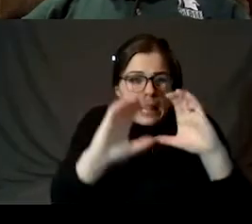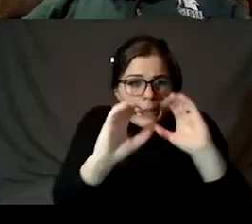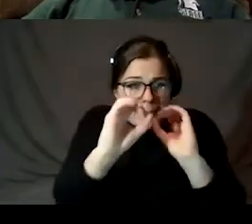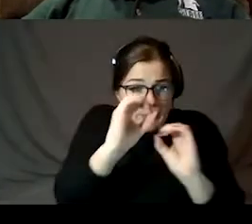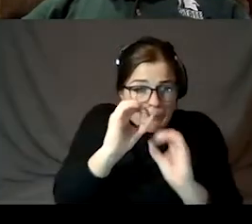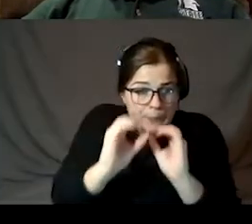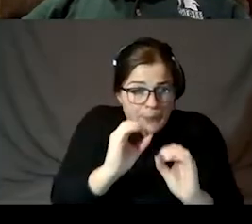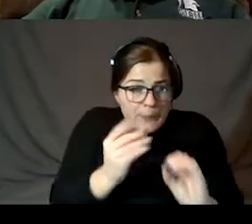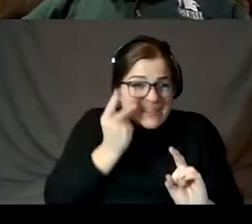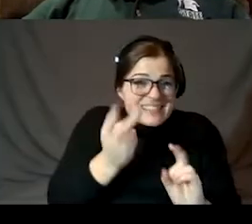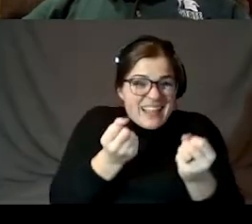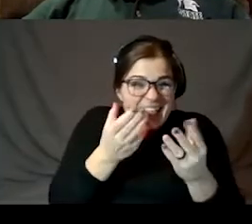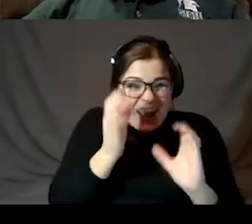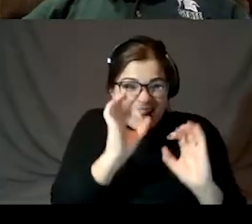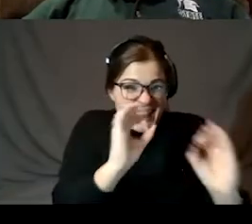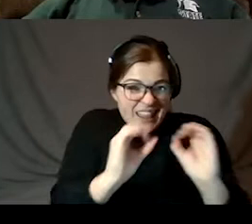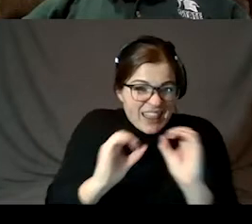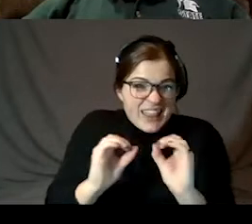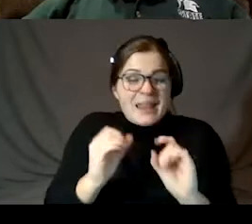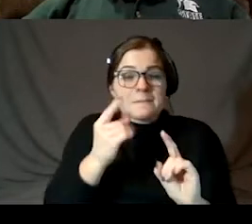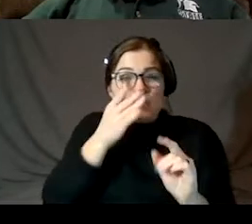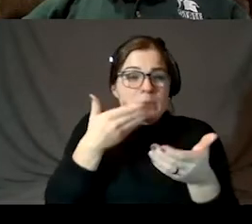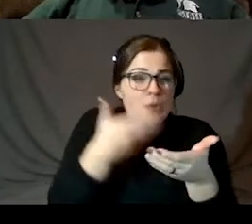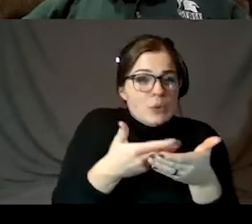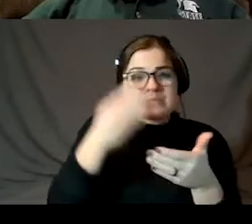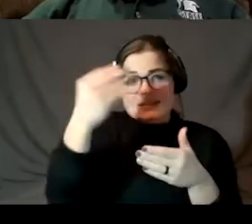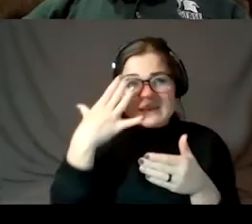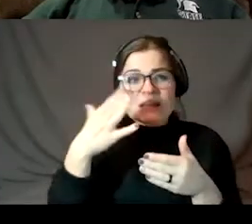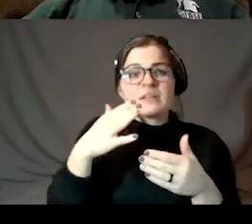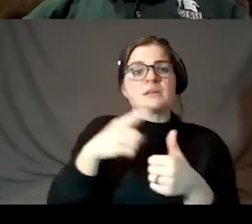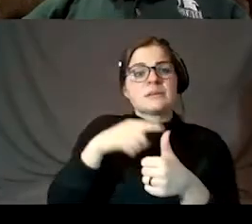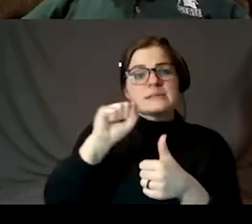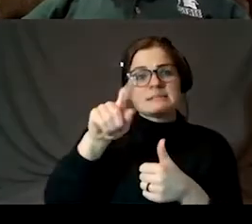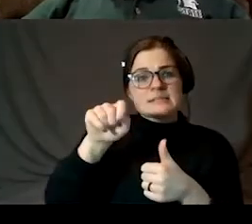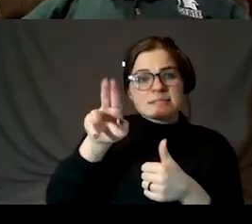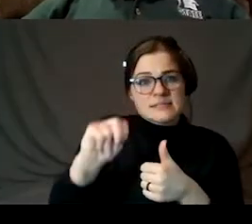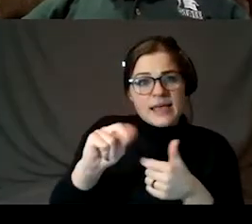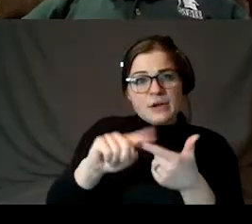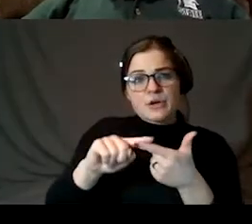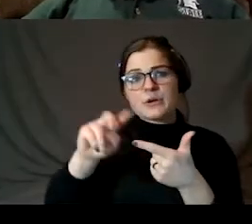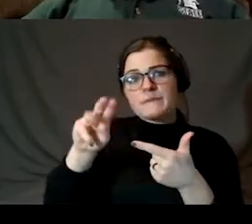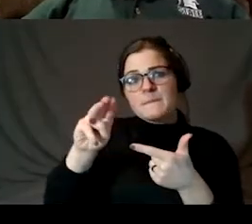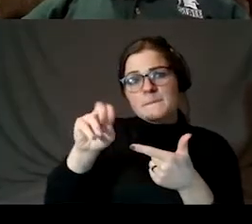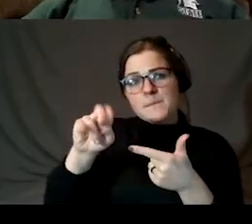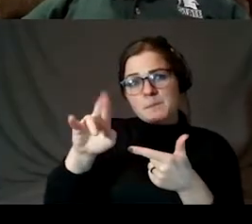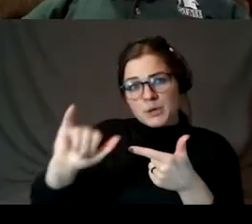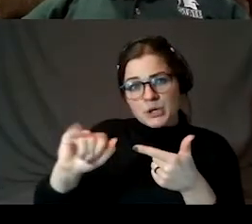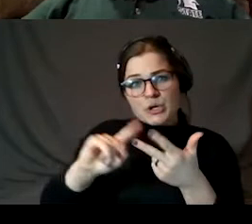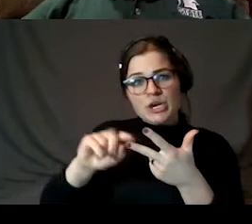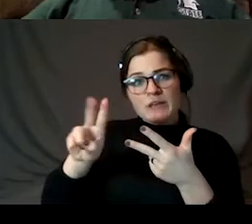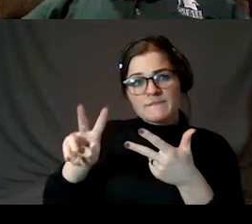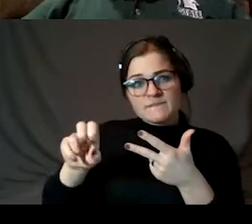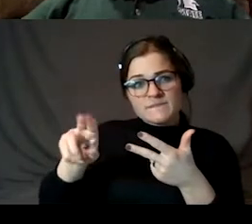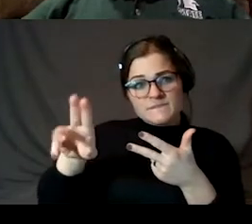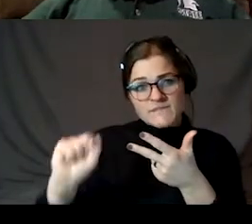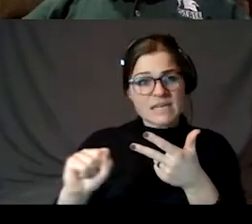but it'll be very close to the sun. You'll have Saturn, Venus, Jupiter, and Mercury all lined up half an hour apart, and it's